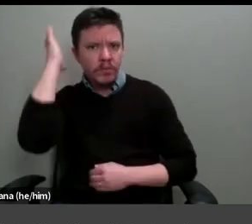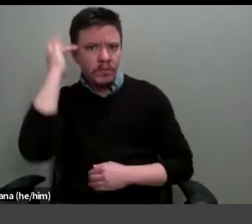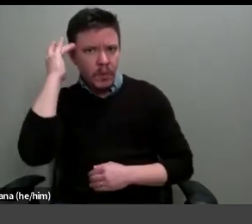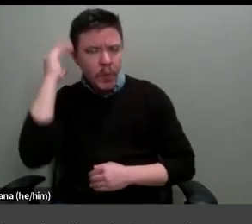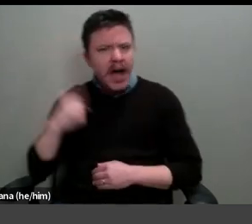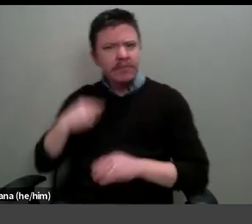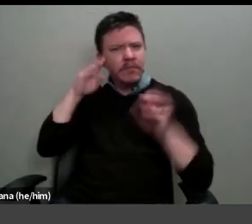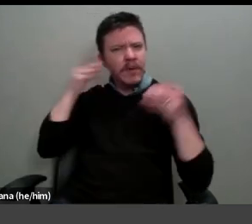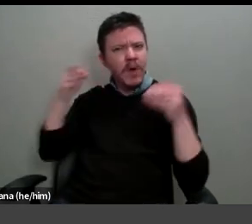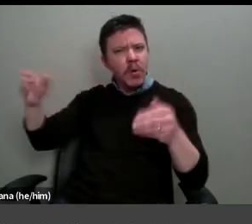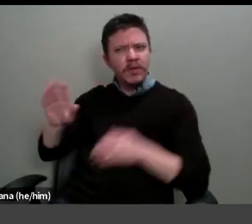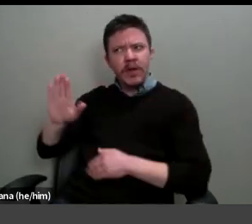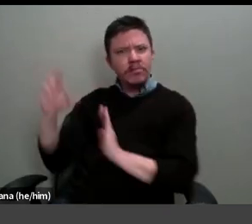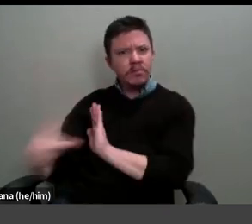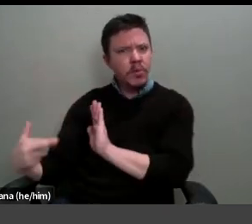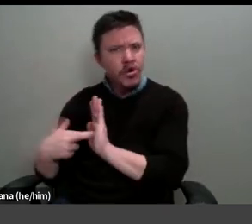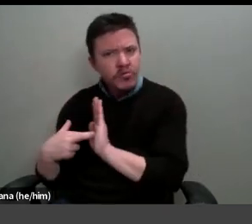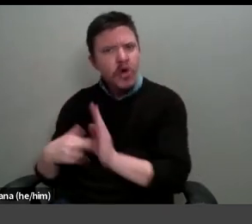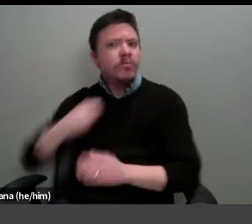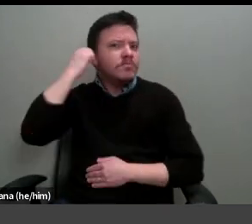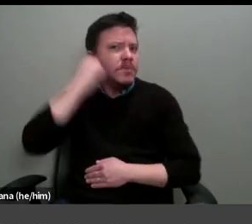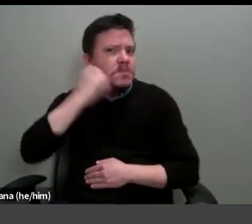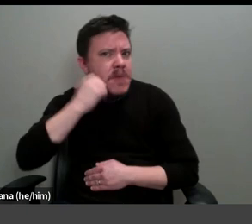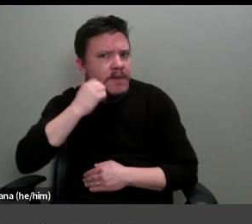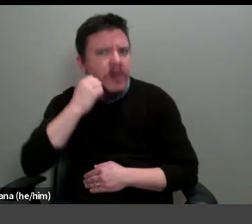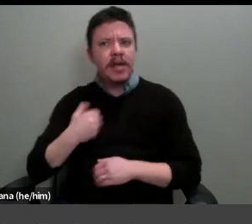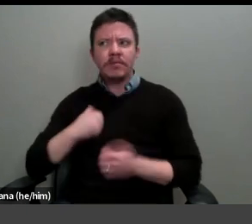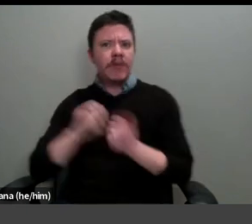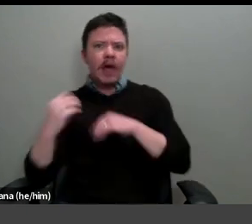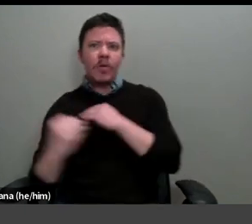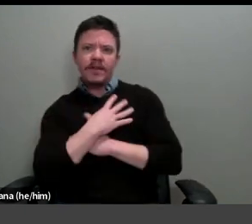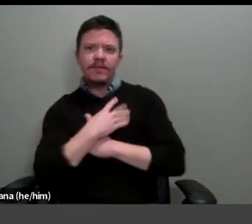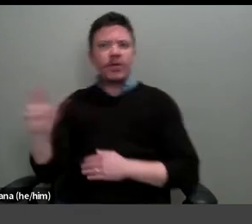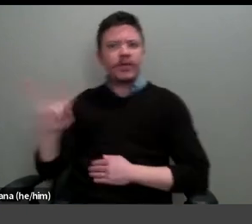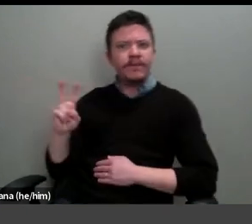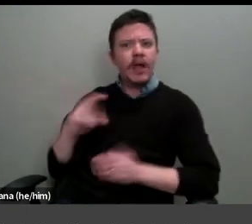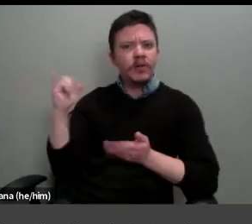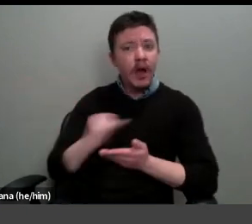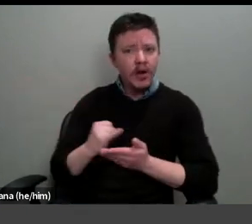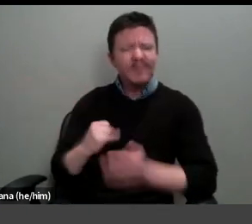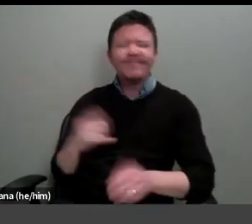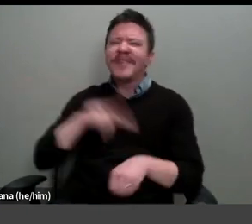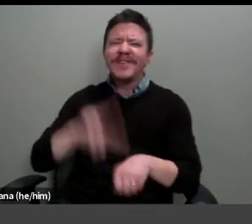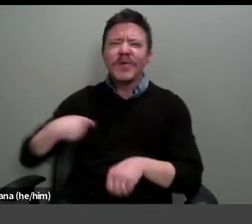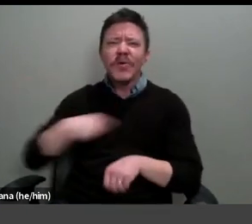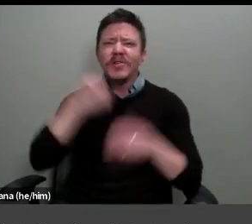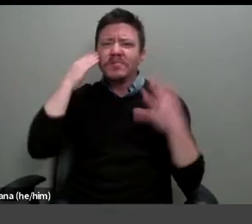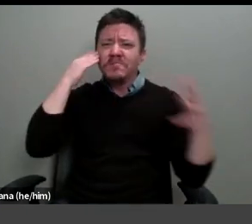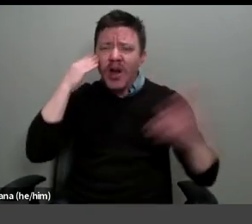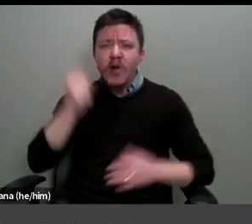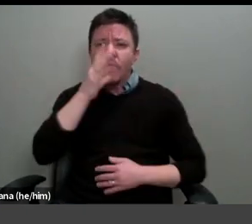Vuillard's role in the practical undertaking of her son's art. Of course, we are familiar with women as models,